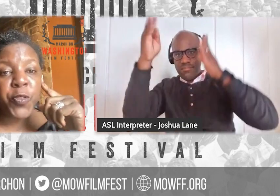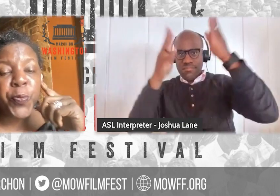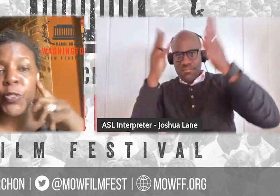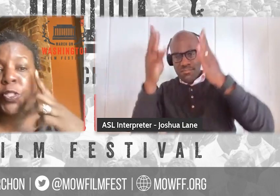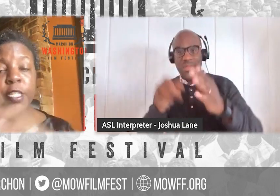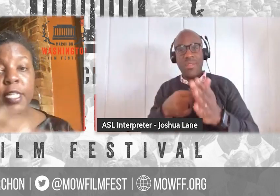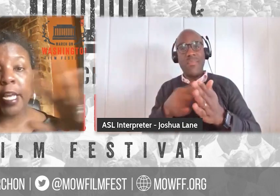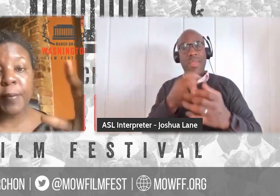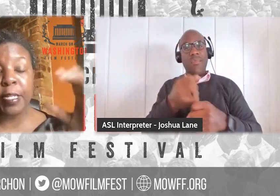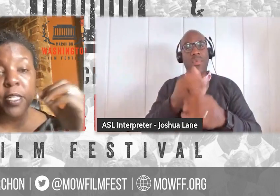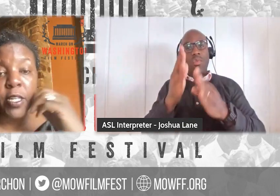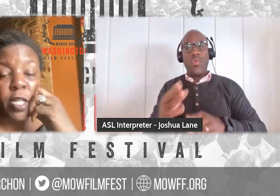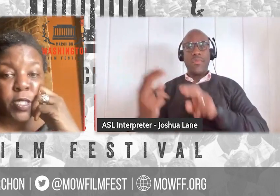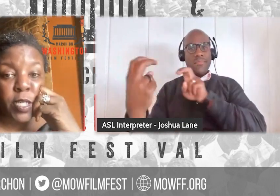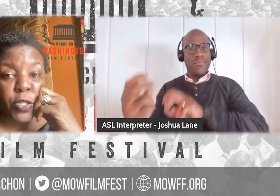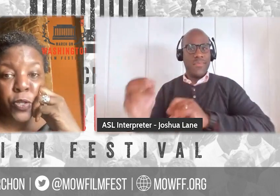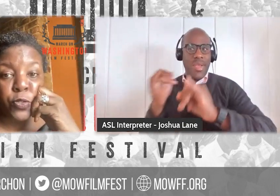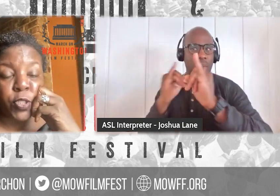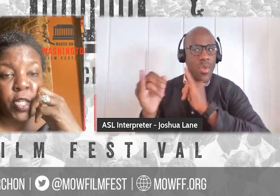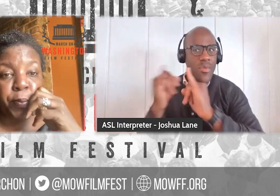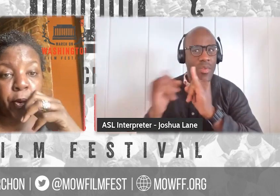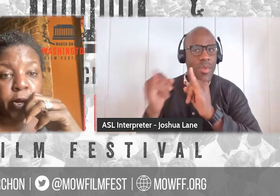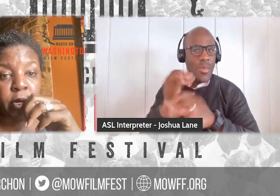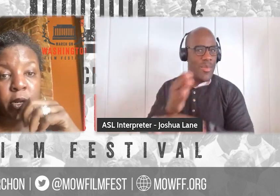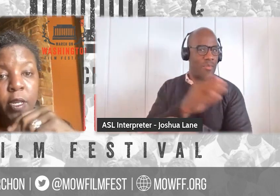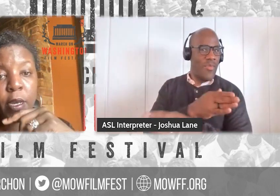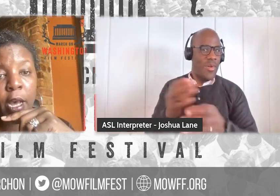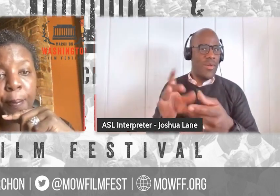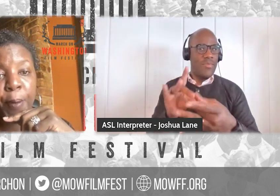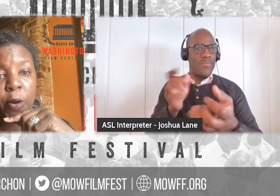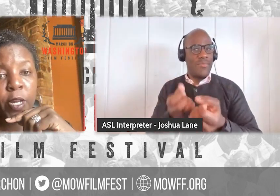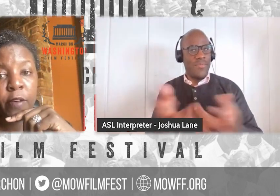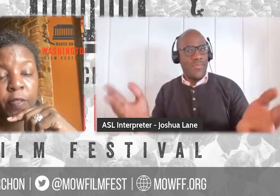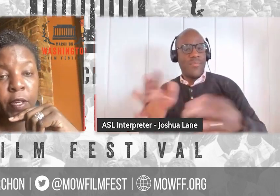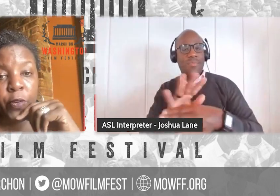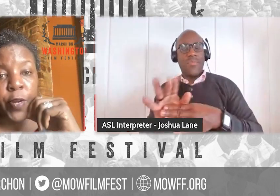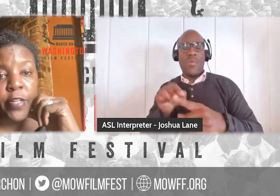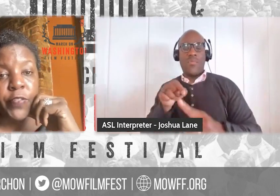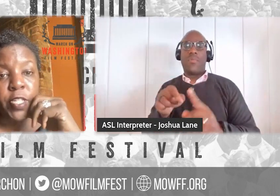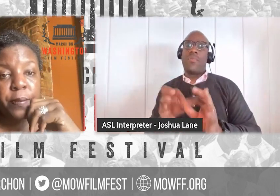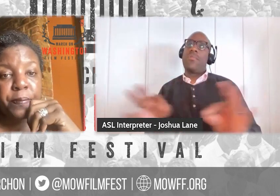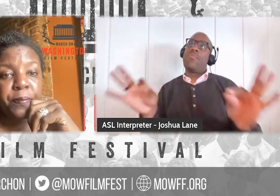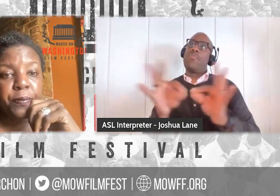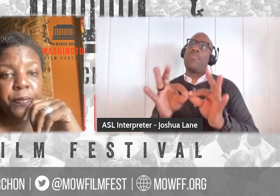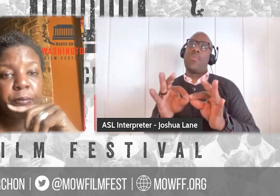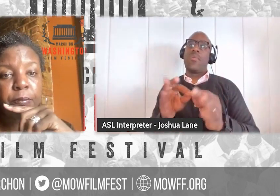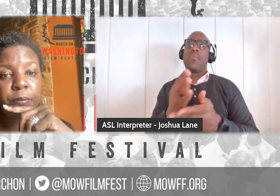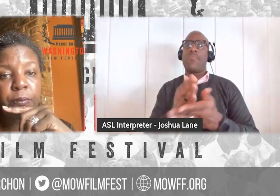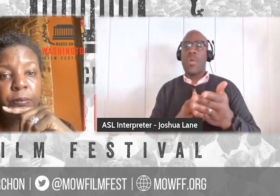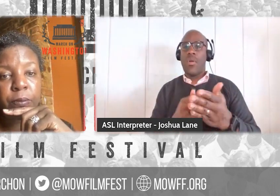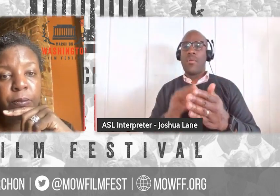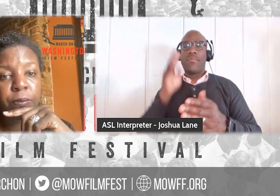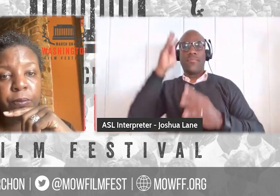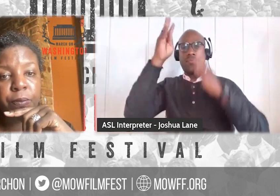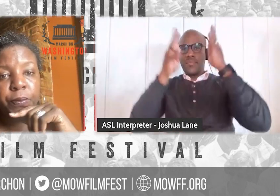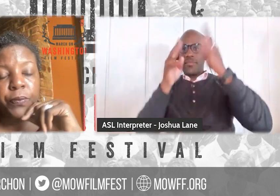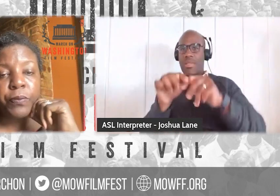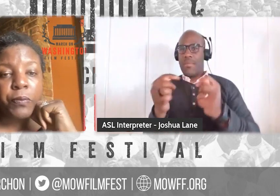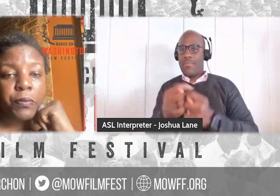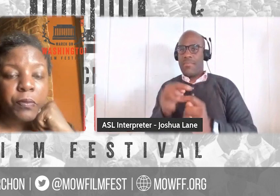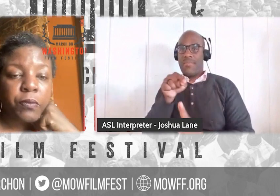So the producer is, like, I mean, it's a hugely important part of the creative team. Very much so.